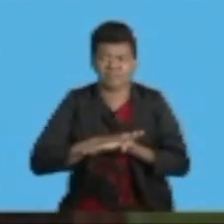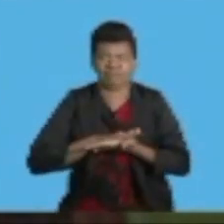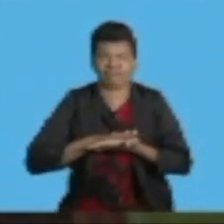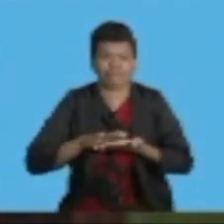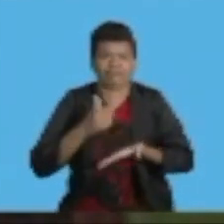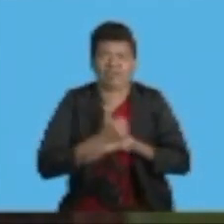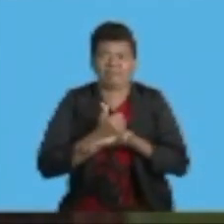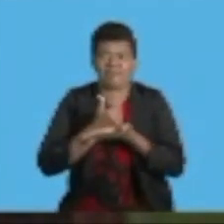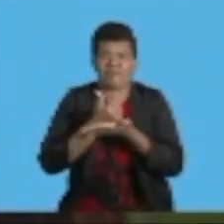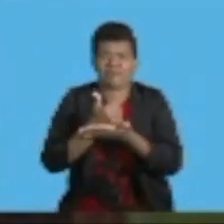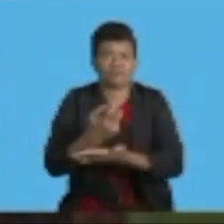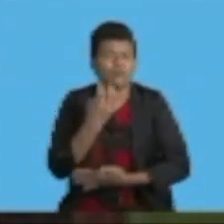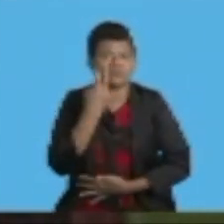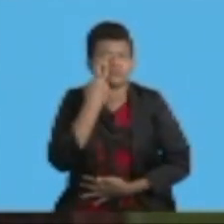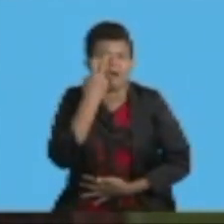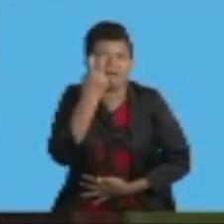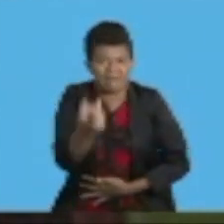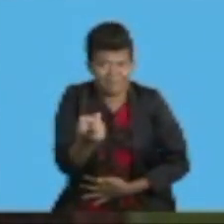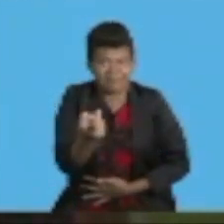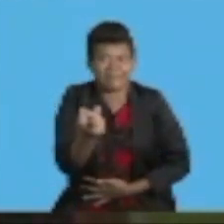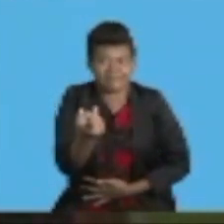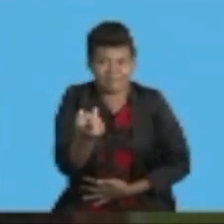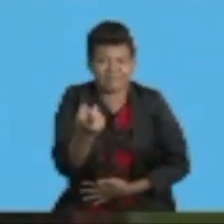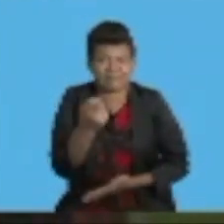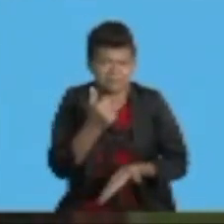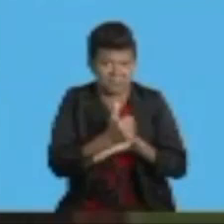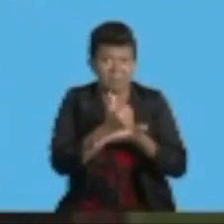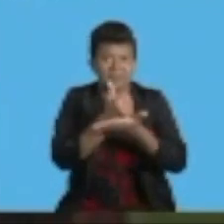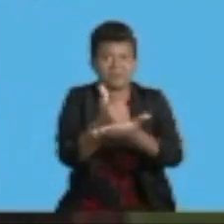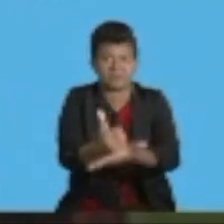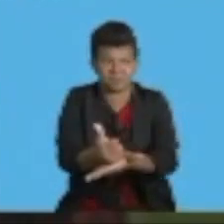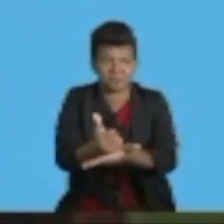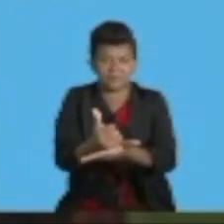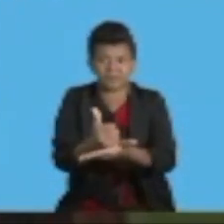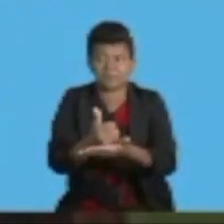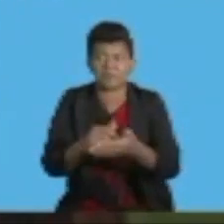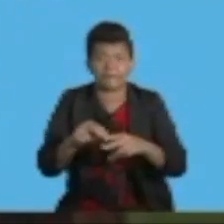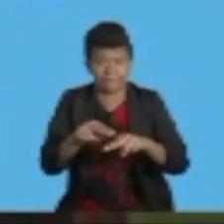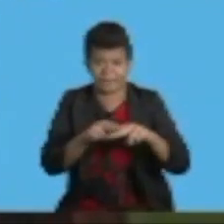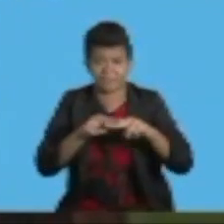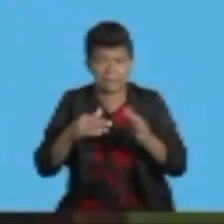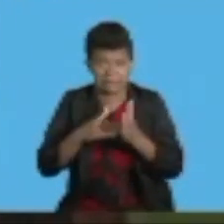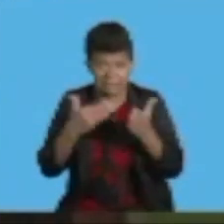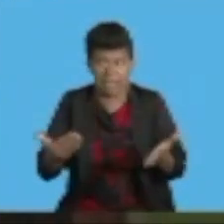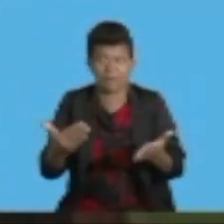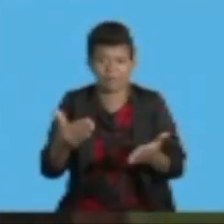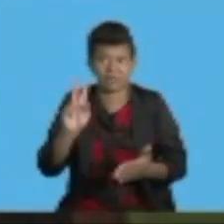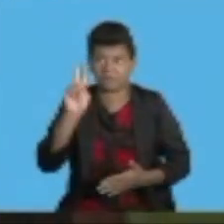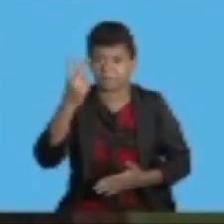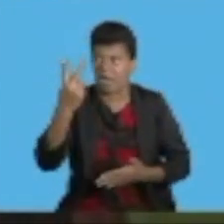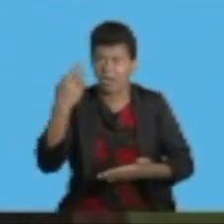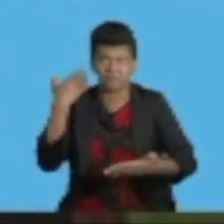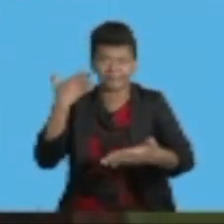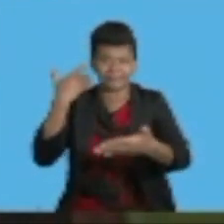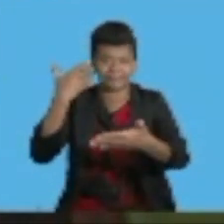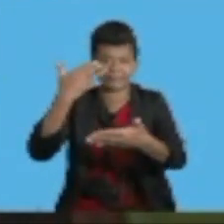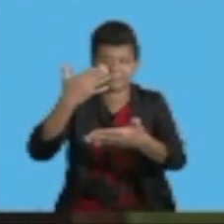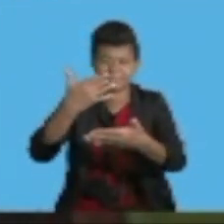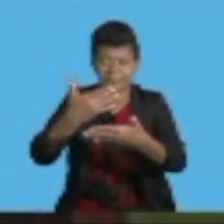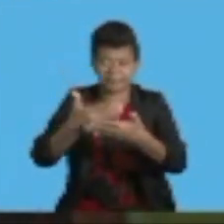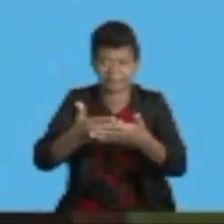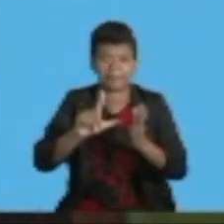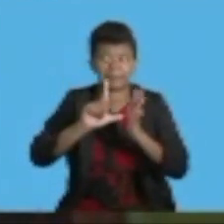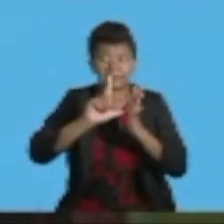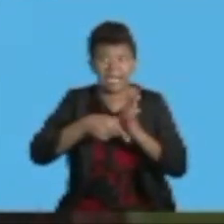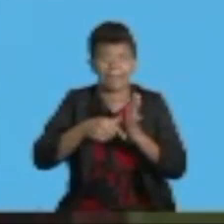Since Fiji is going through a second phase of sustained economic growth, it is time for us to decide